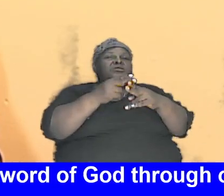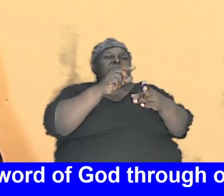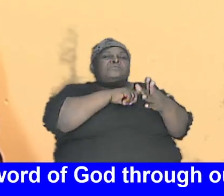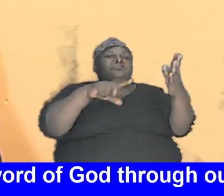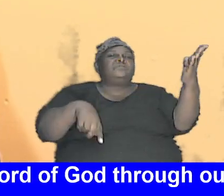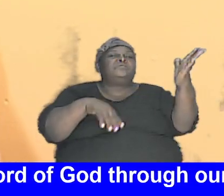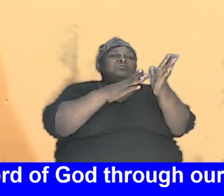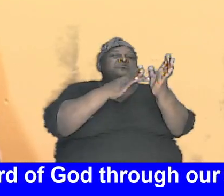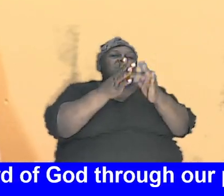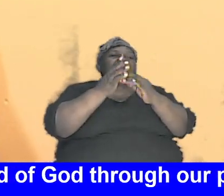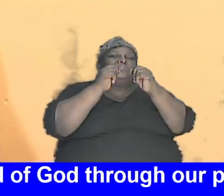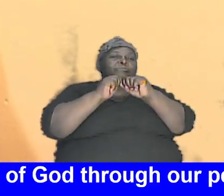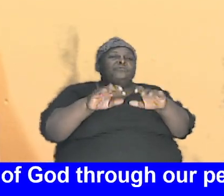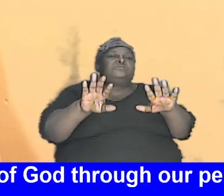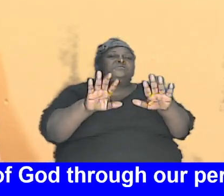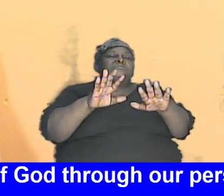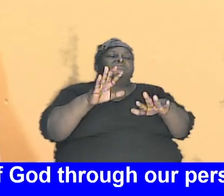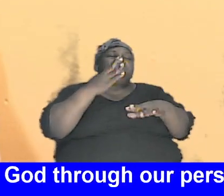praise God